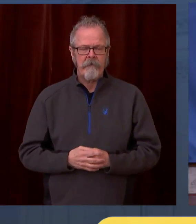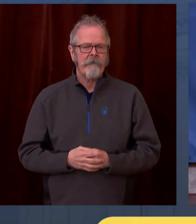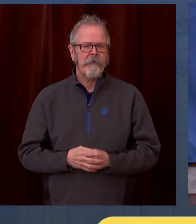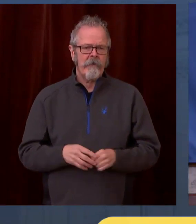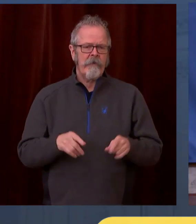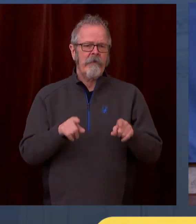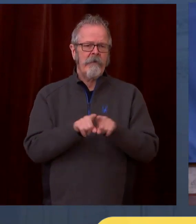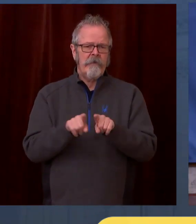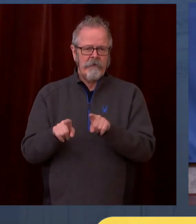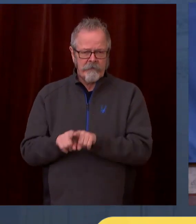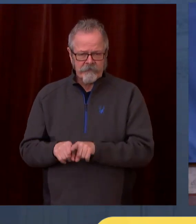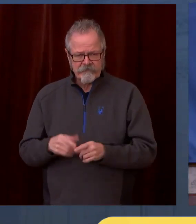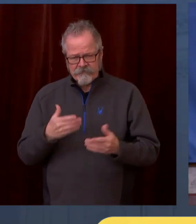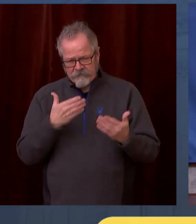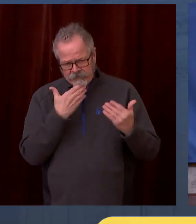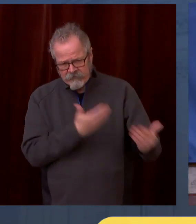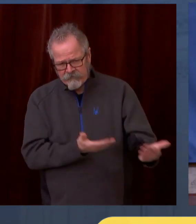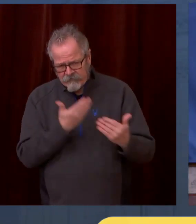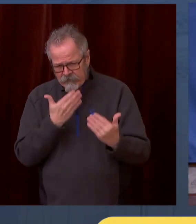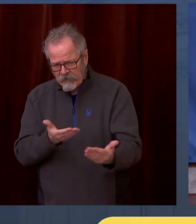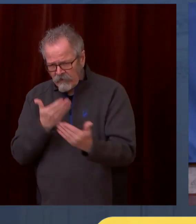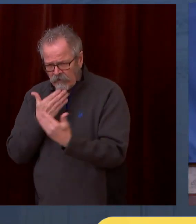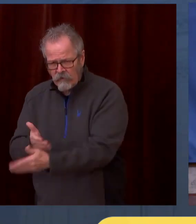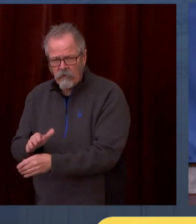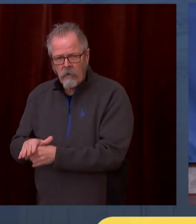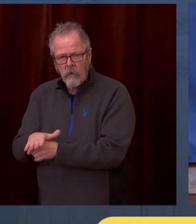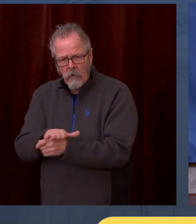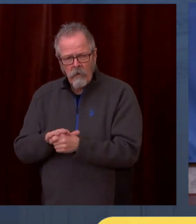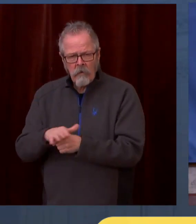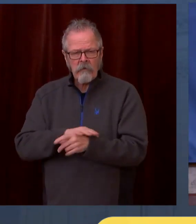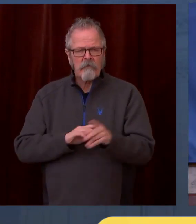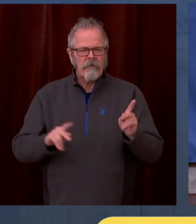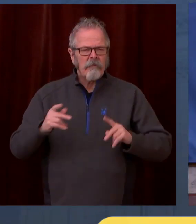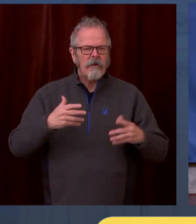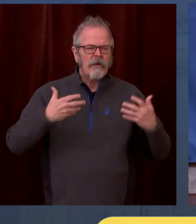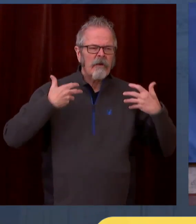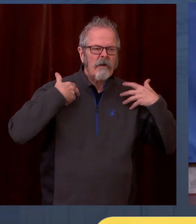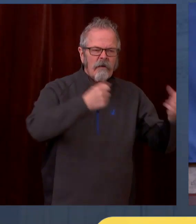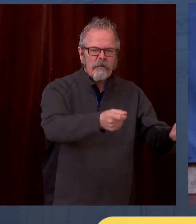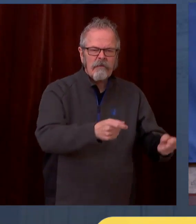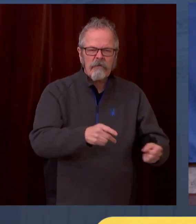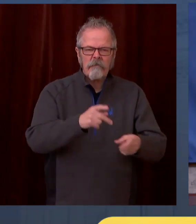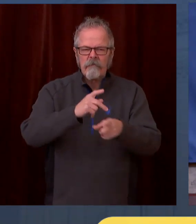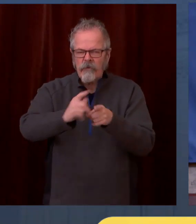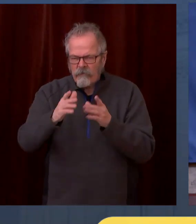officials doing tremendous work in Shland, Okanagan County yesterday.